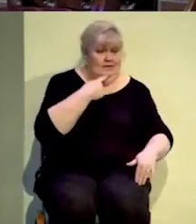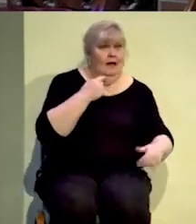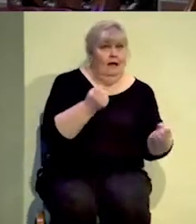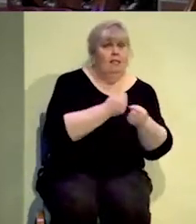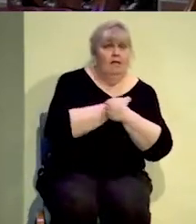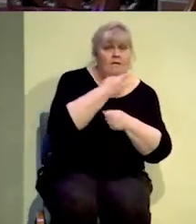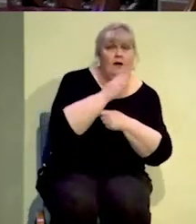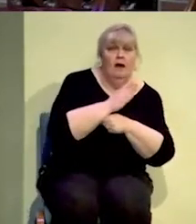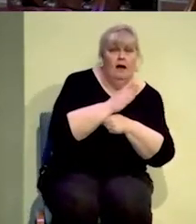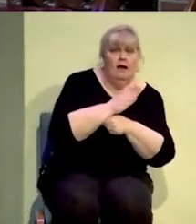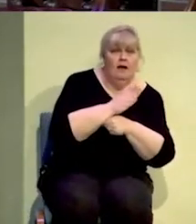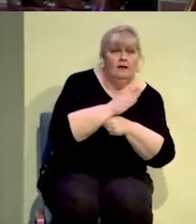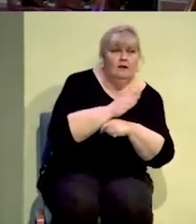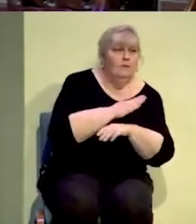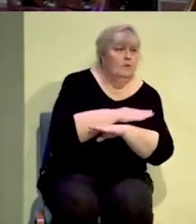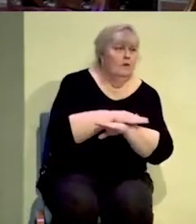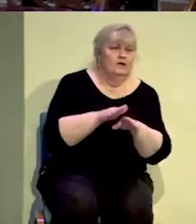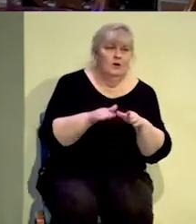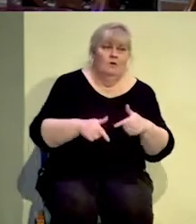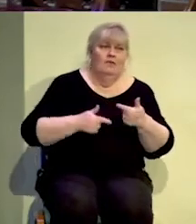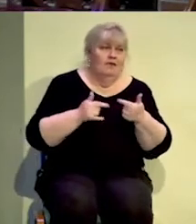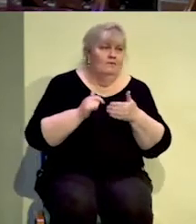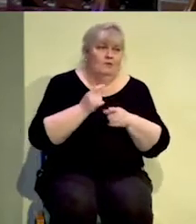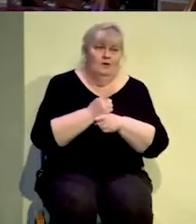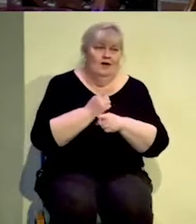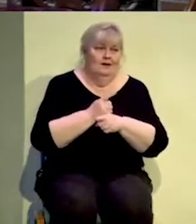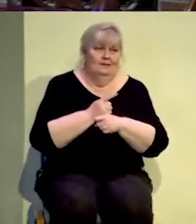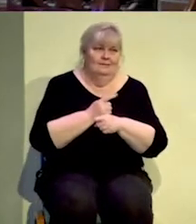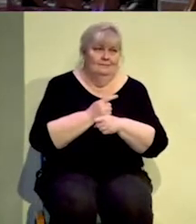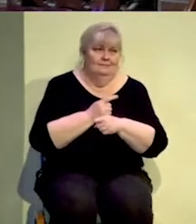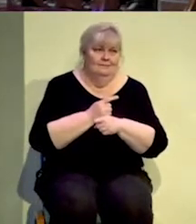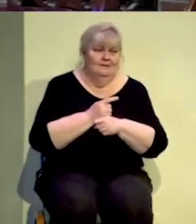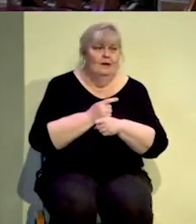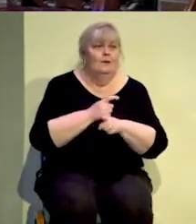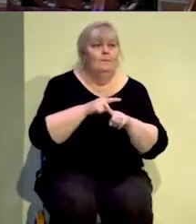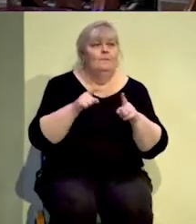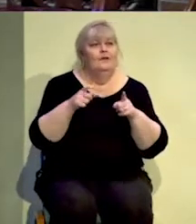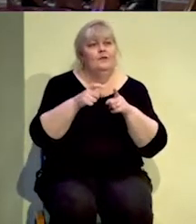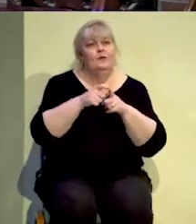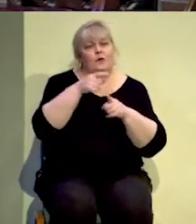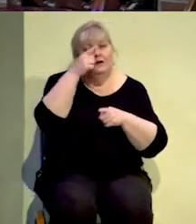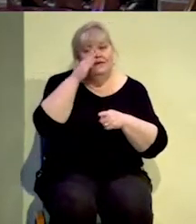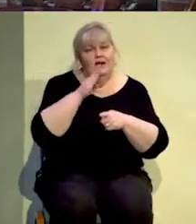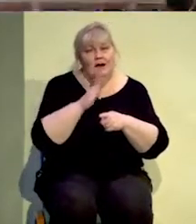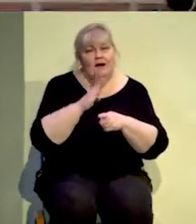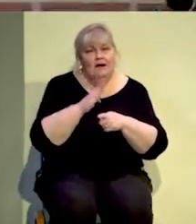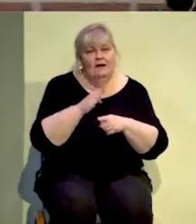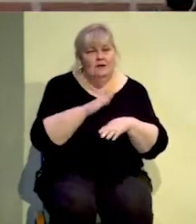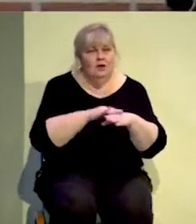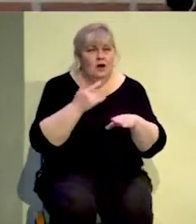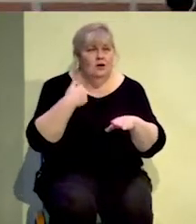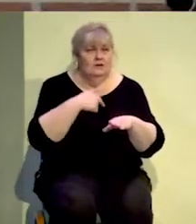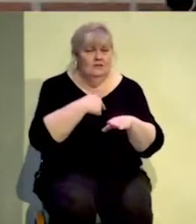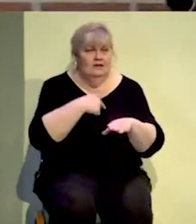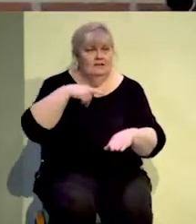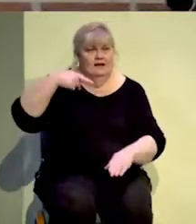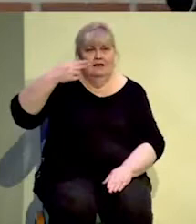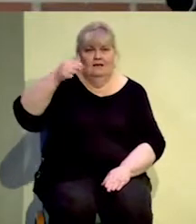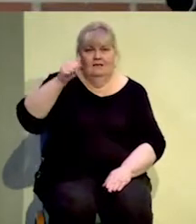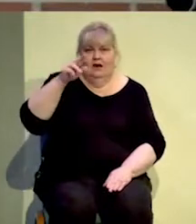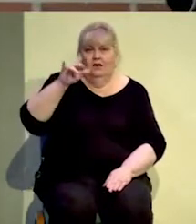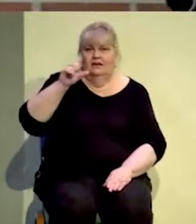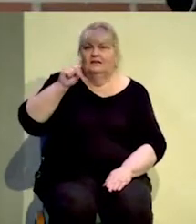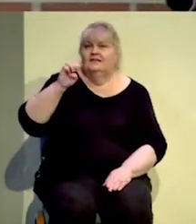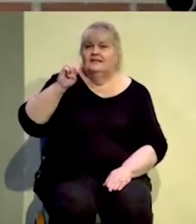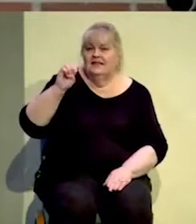we love God, we don't live like we love God. And the Word of God simply calls us Pharisees.